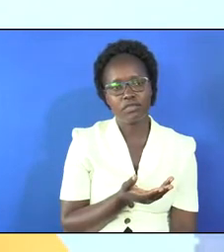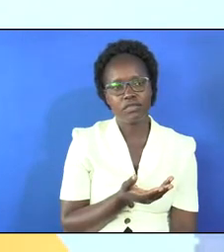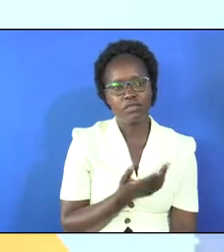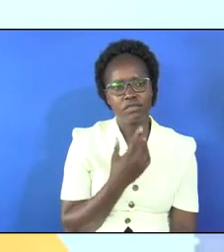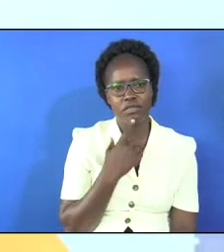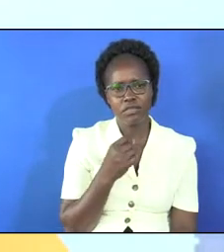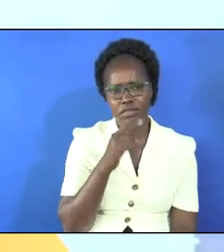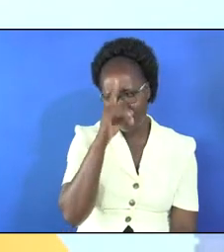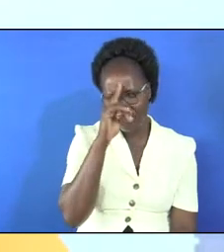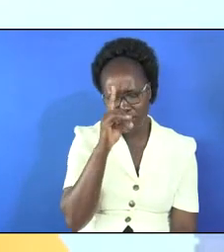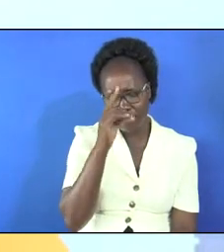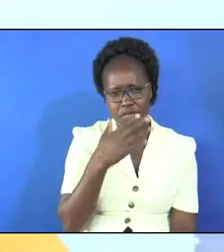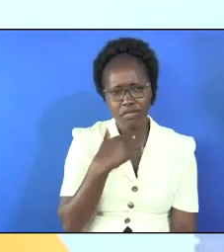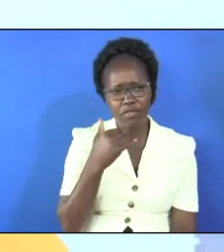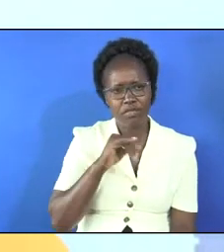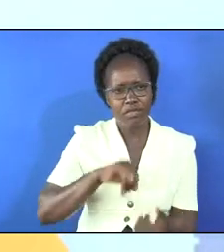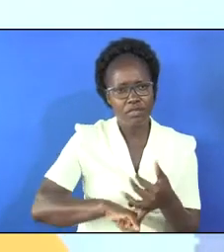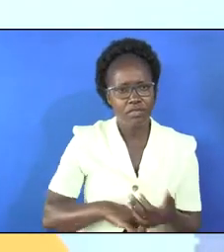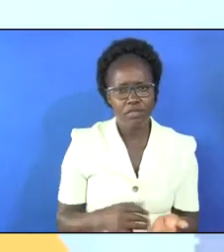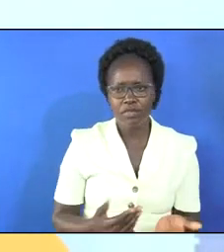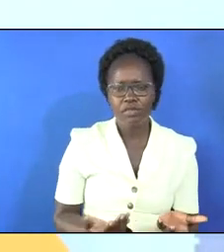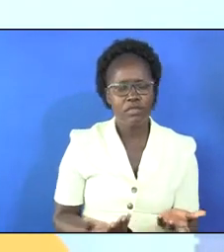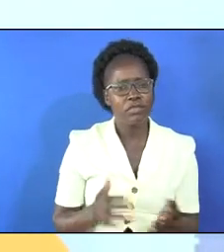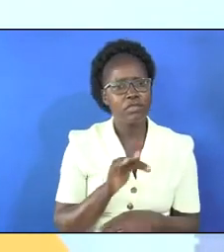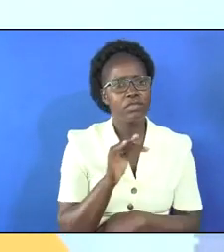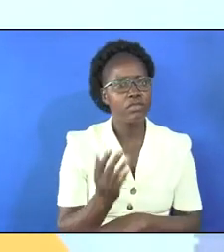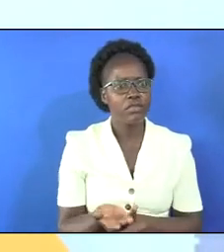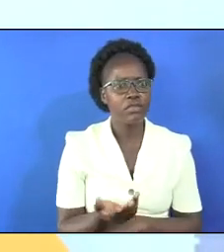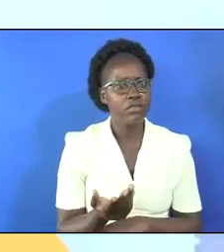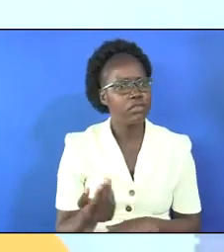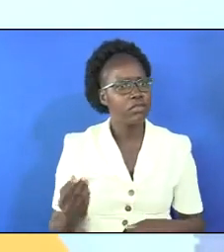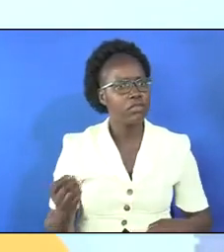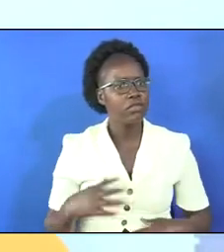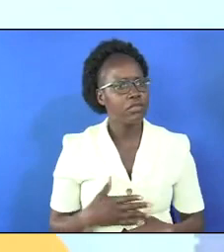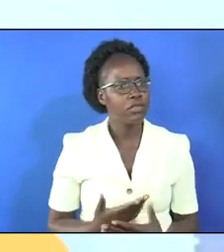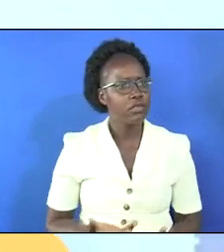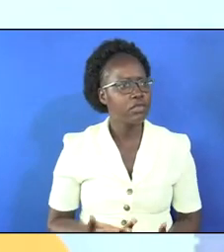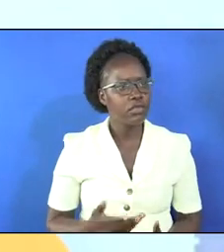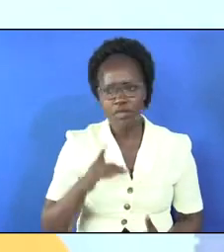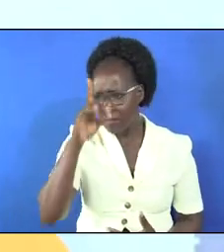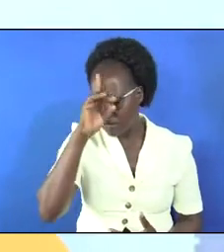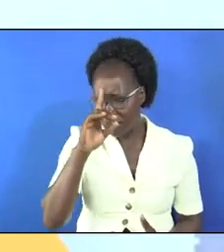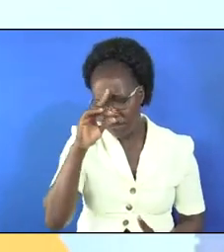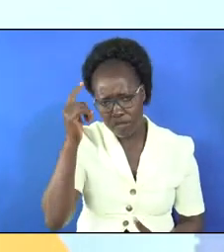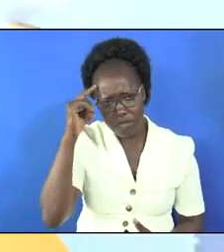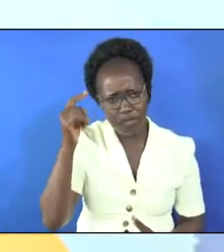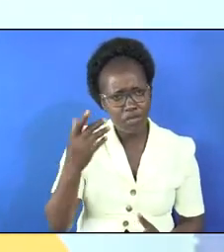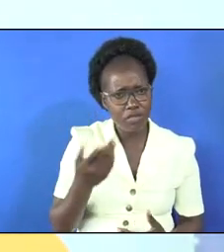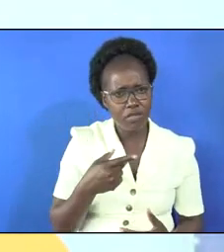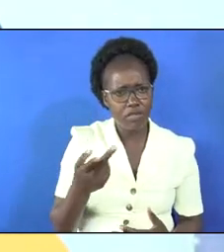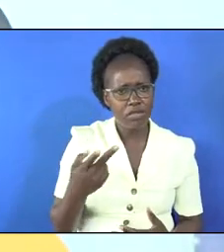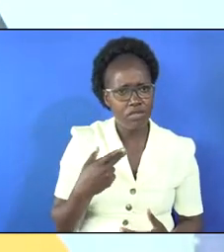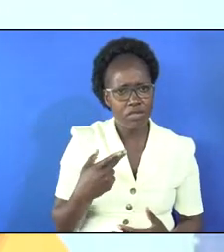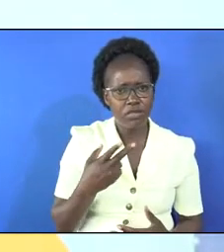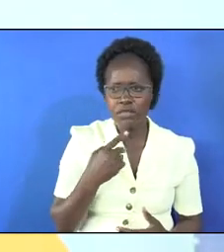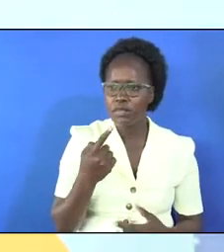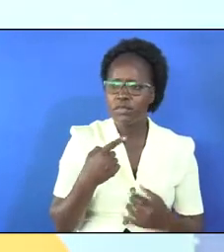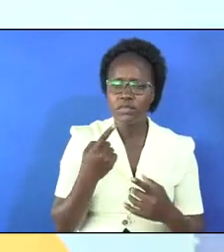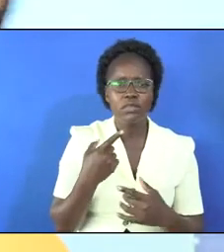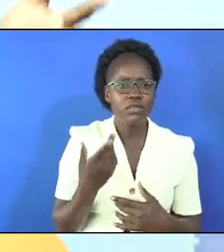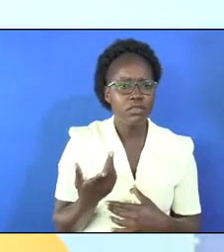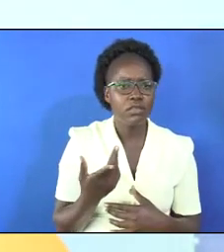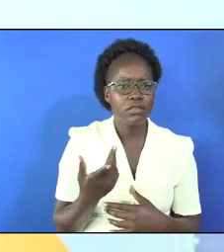he says so you are very serious you wanted us to get married you are very serious i thought we were you were just talking